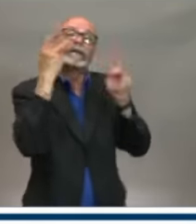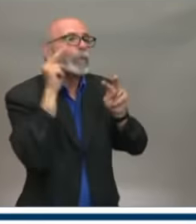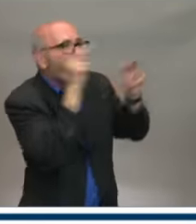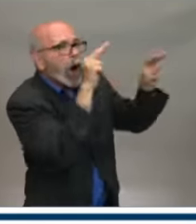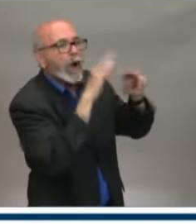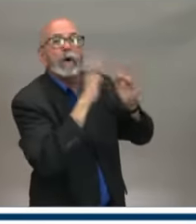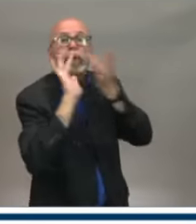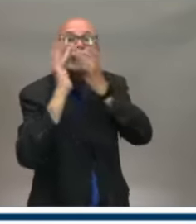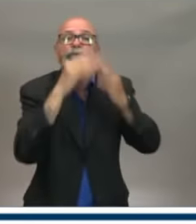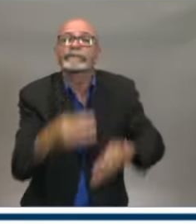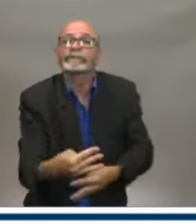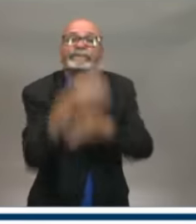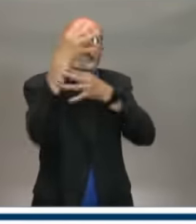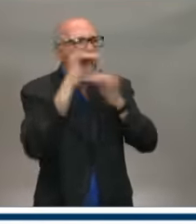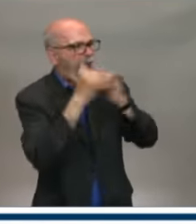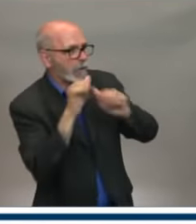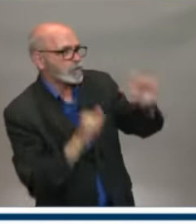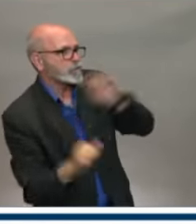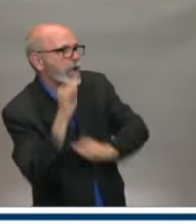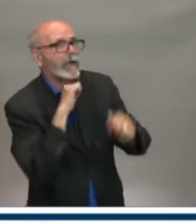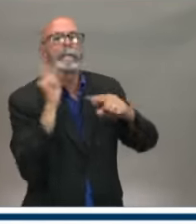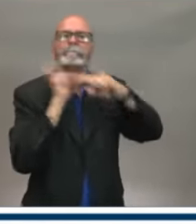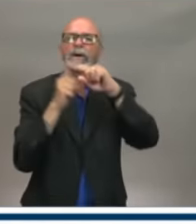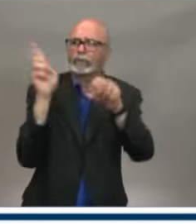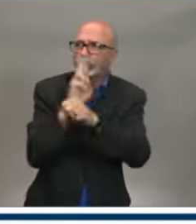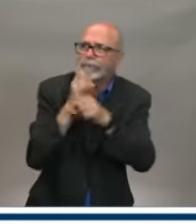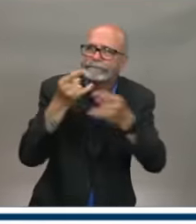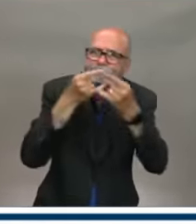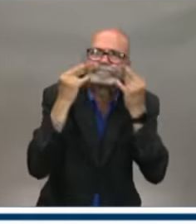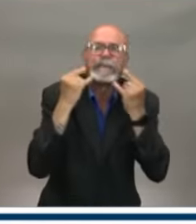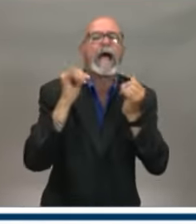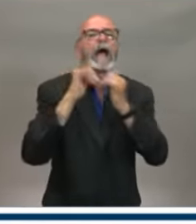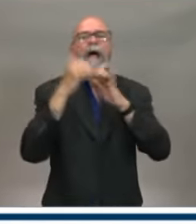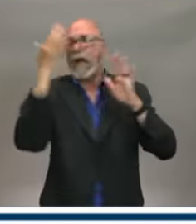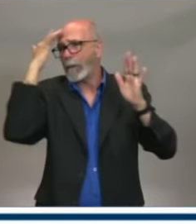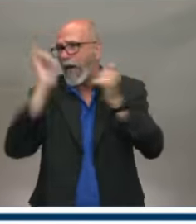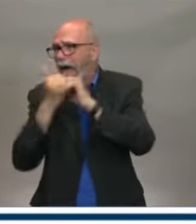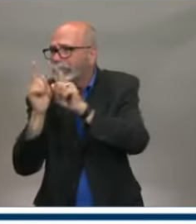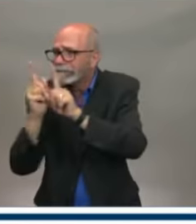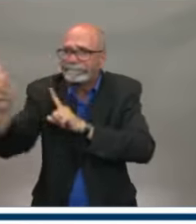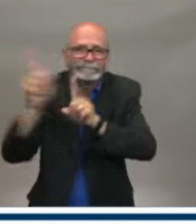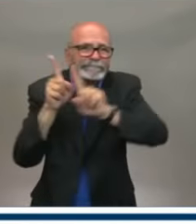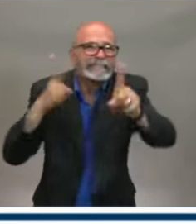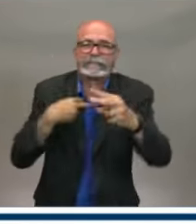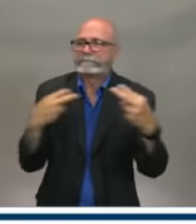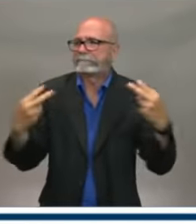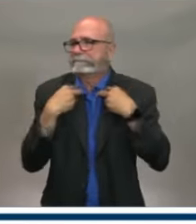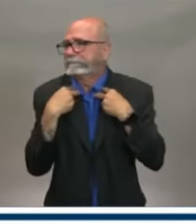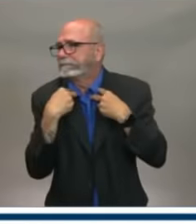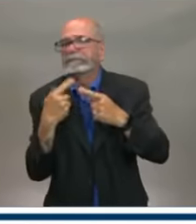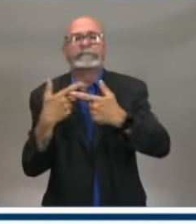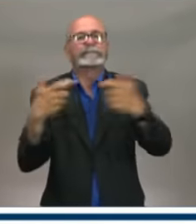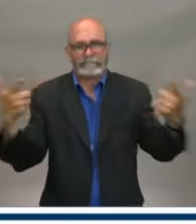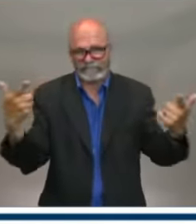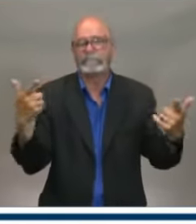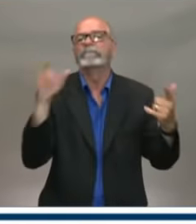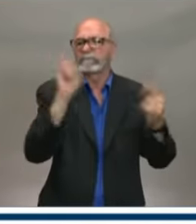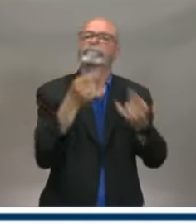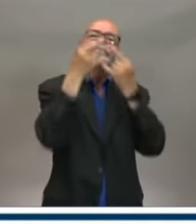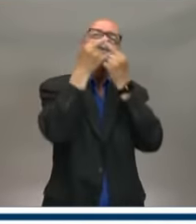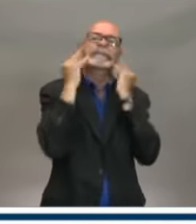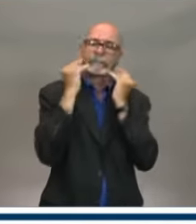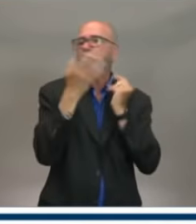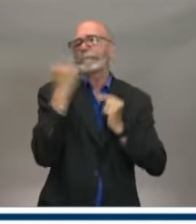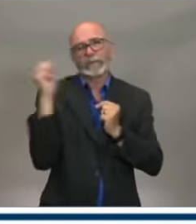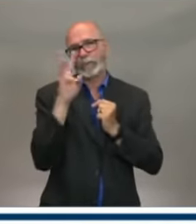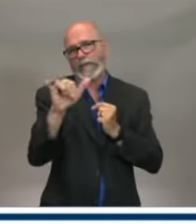non-medical mask when they may be in situations in the public when they be around other people and can't maintain the social distance. So all of us, along